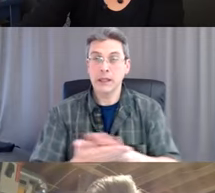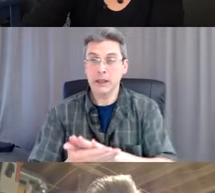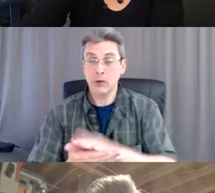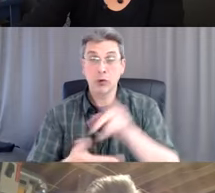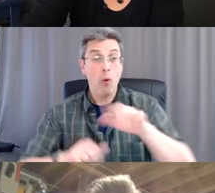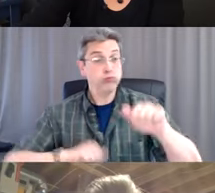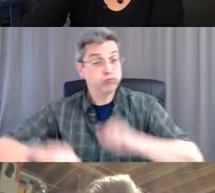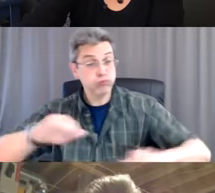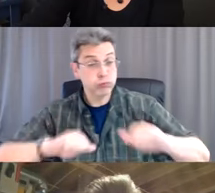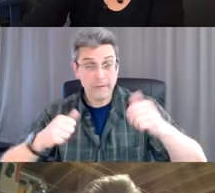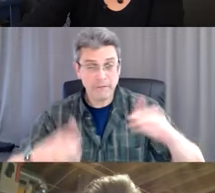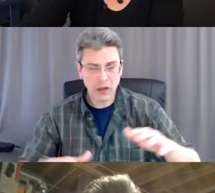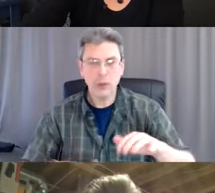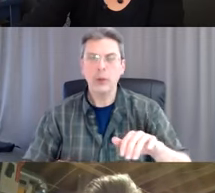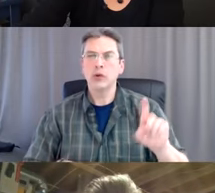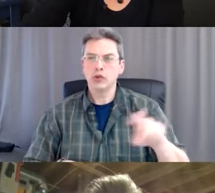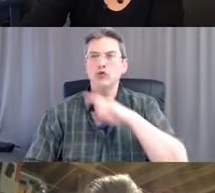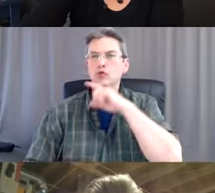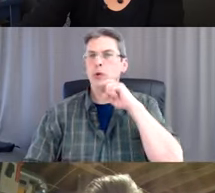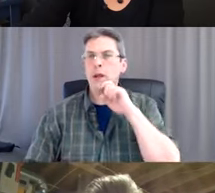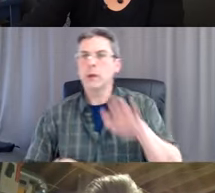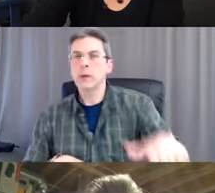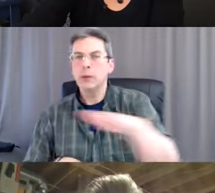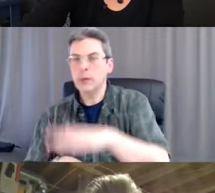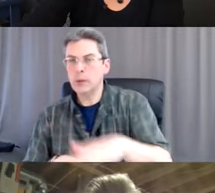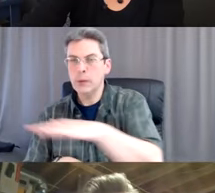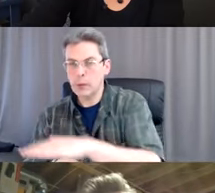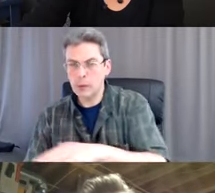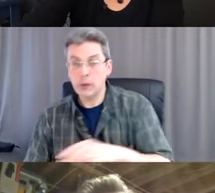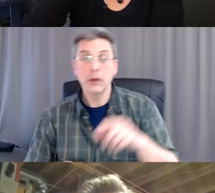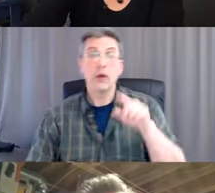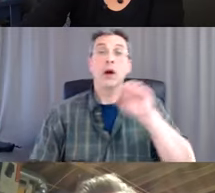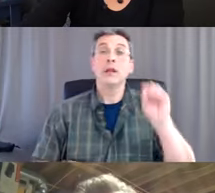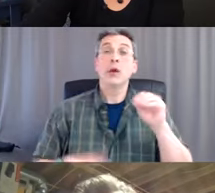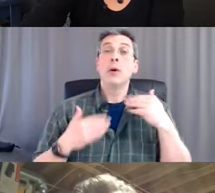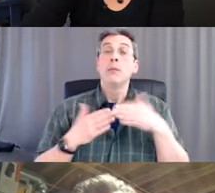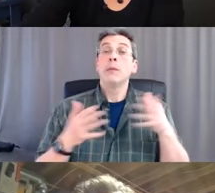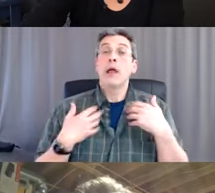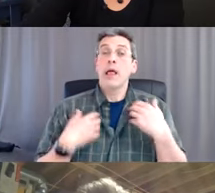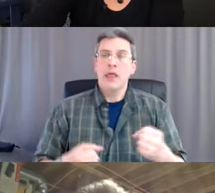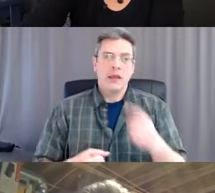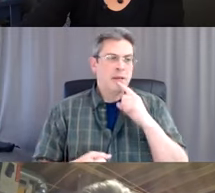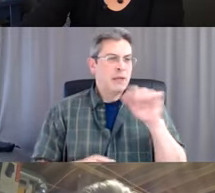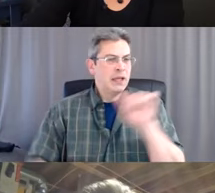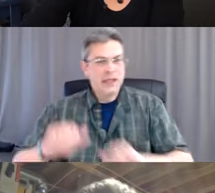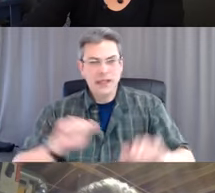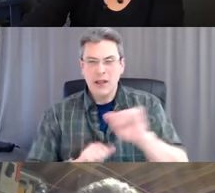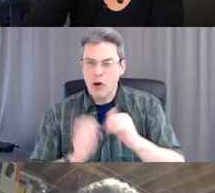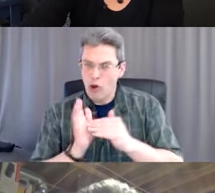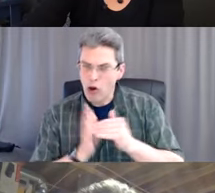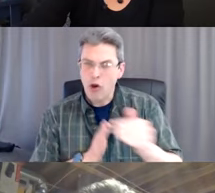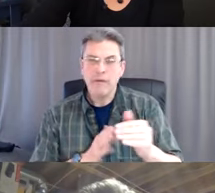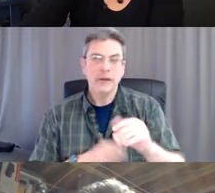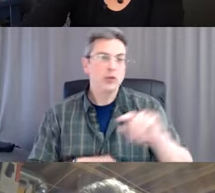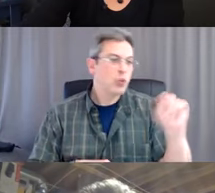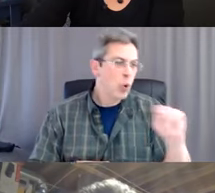You want to, according to public health, clean and disinfect frequently touched areas in your home, bathroom, toilet surfaces at least once per day,